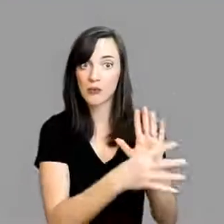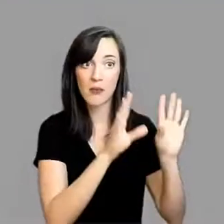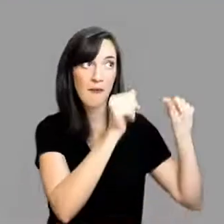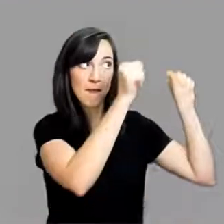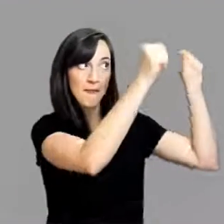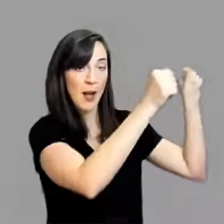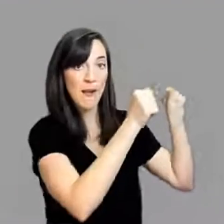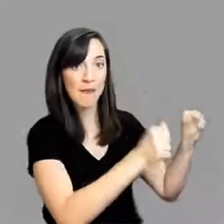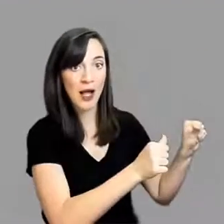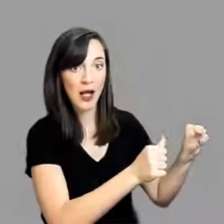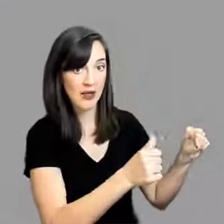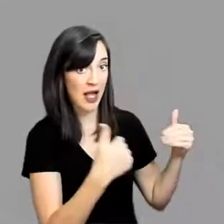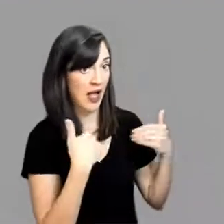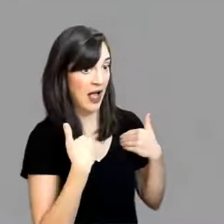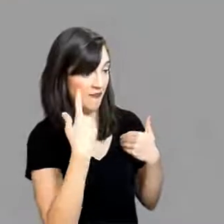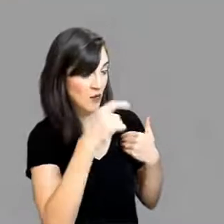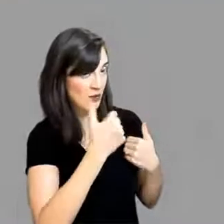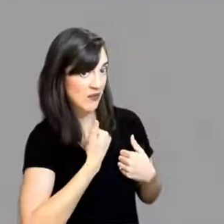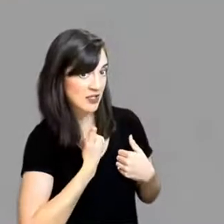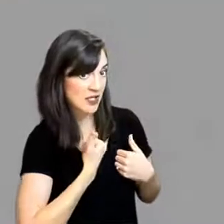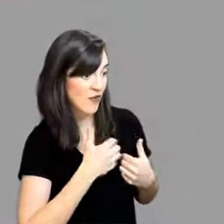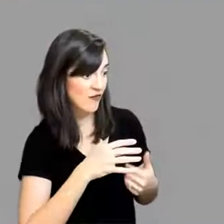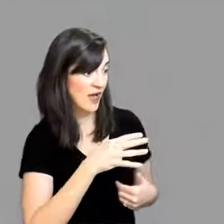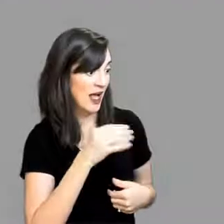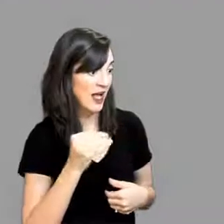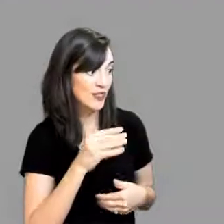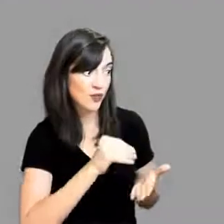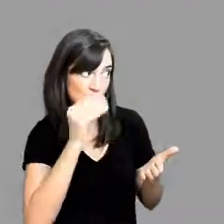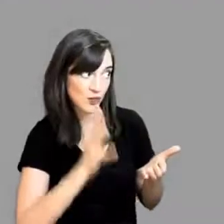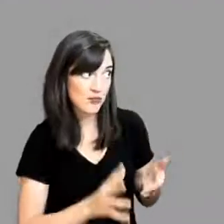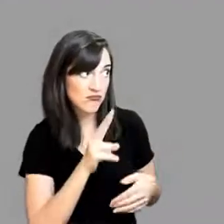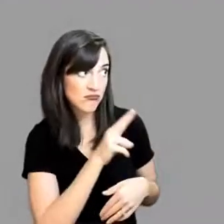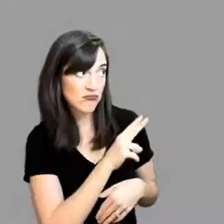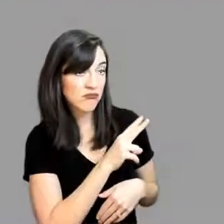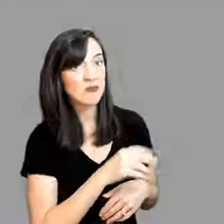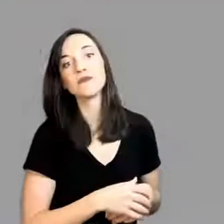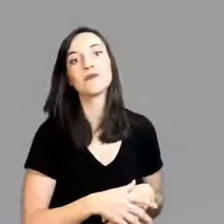Do I have a posted schedule that organizes my day and the day for my students?